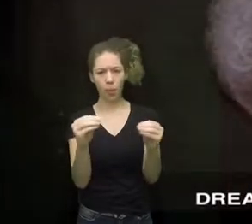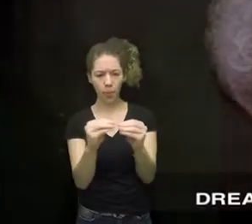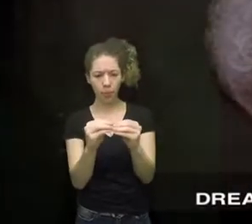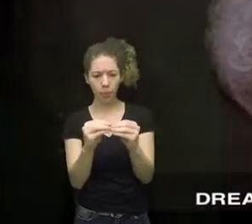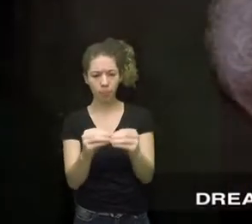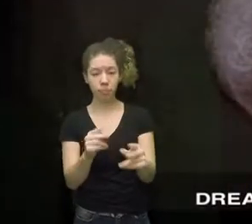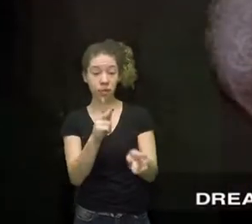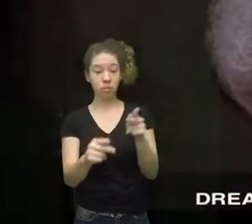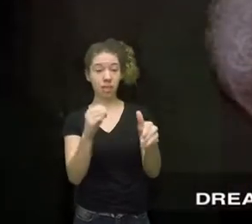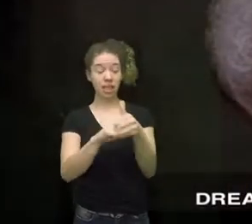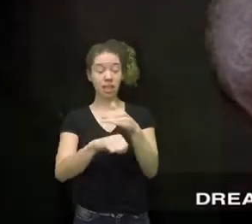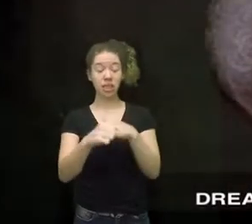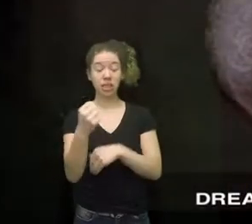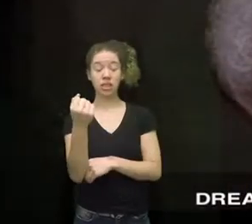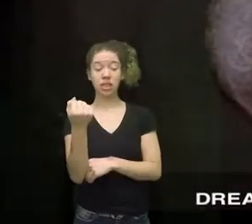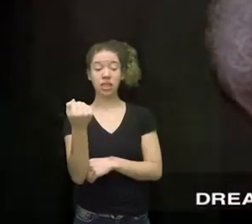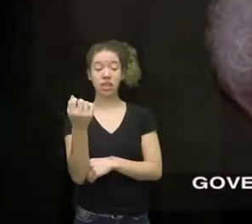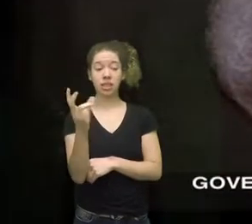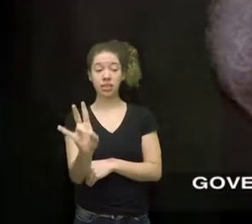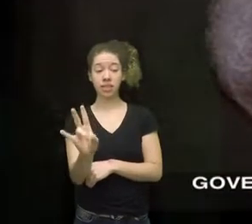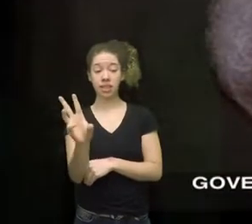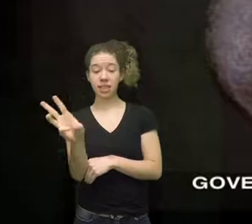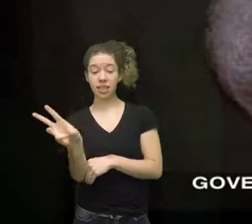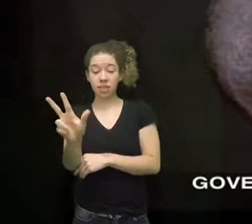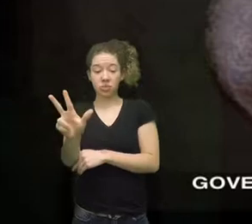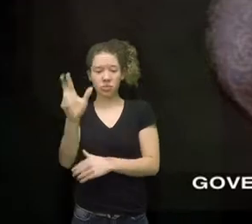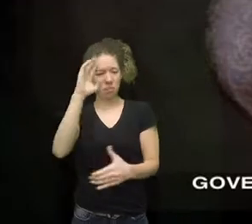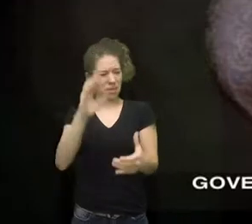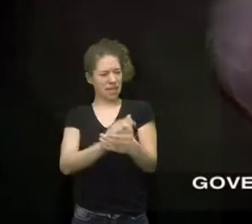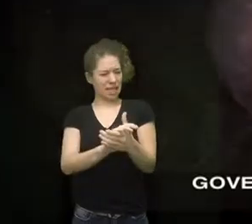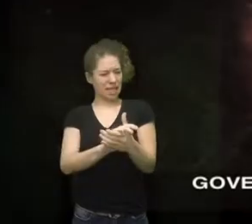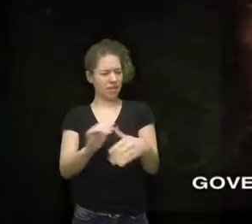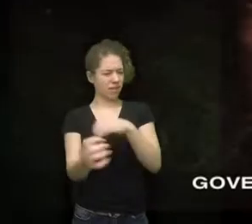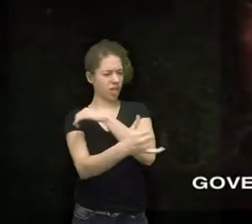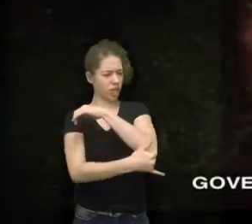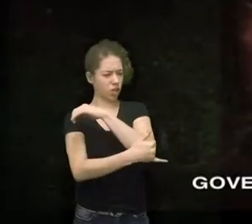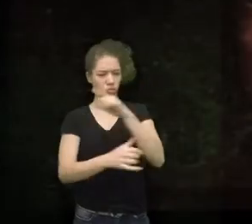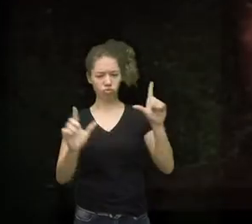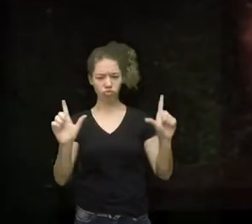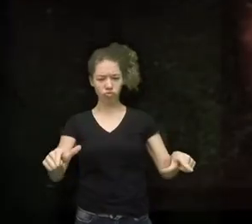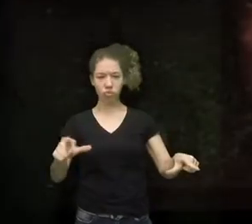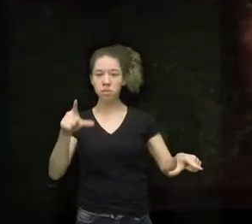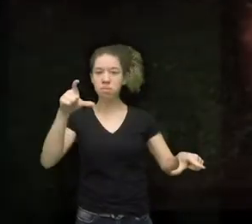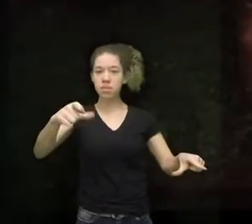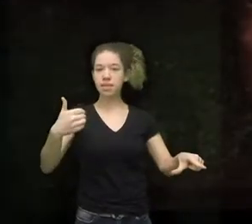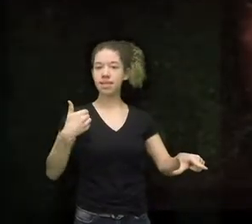Nobody in 1763 dreamed that you could govern a large country without a king.